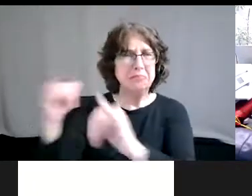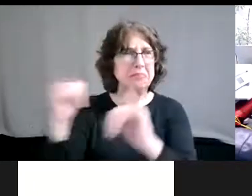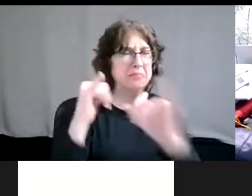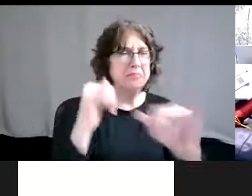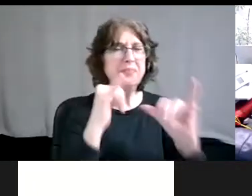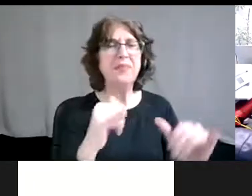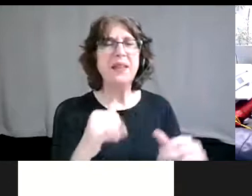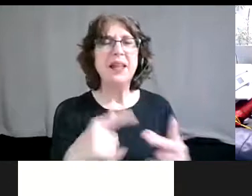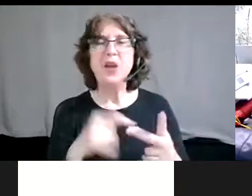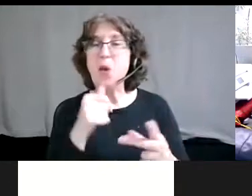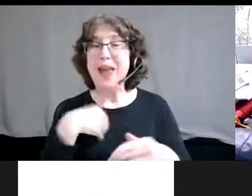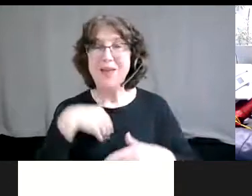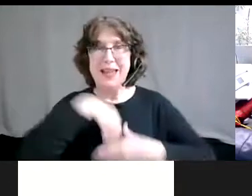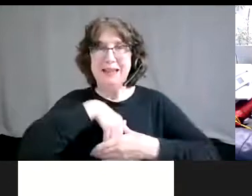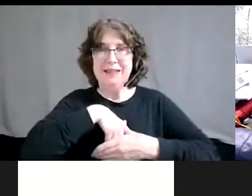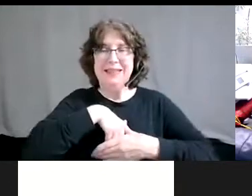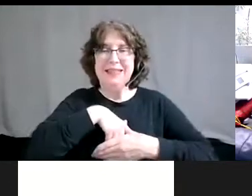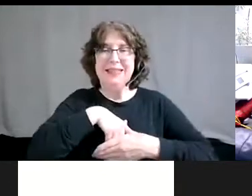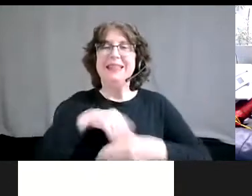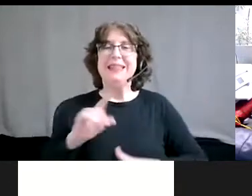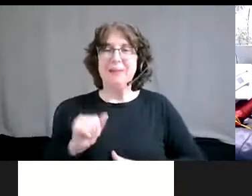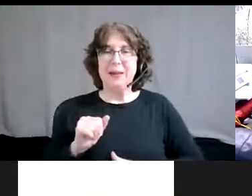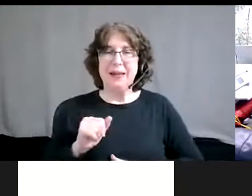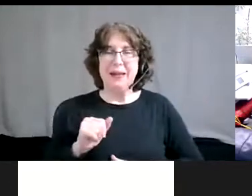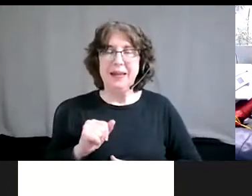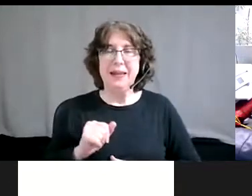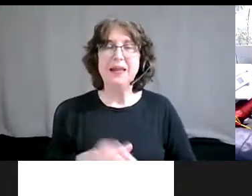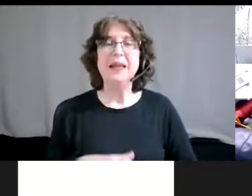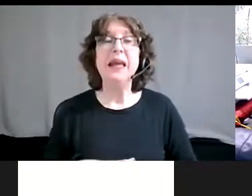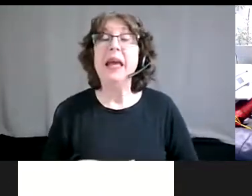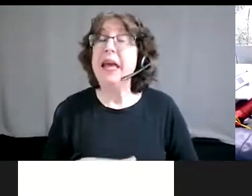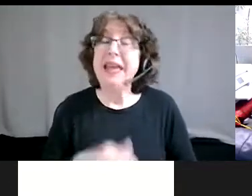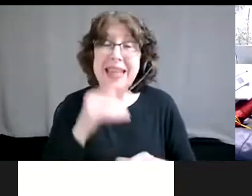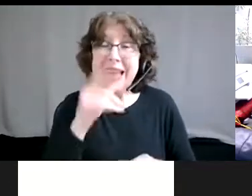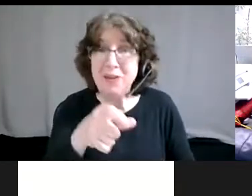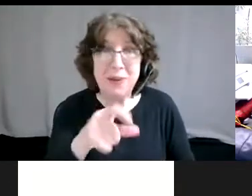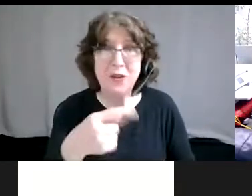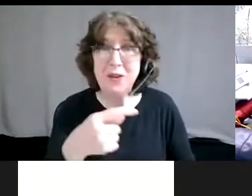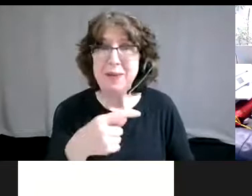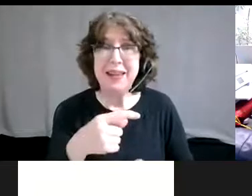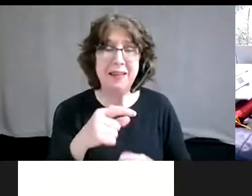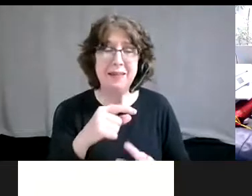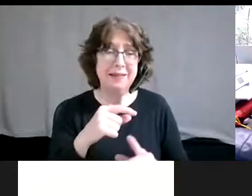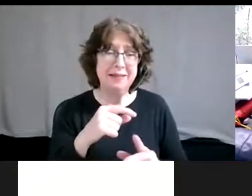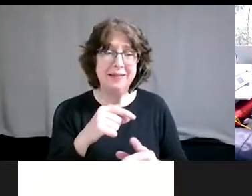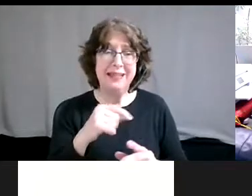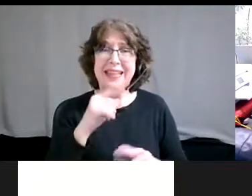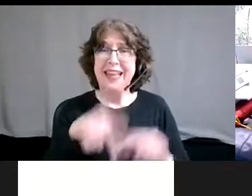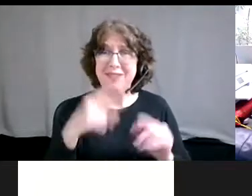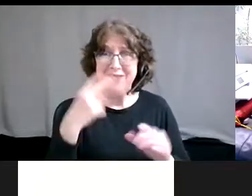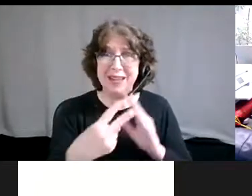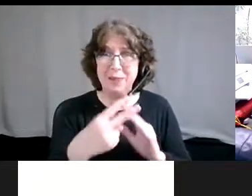the invisible disabilities that you do. It also doesn't have to be for invisible disabilities. A good example of masking or camouflaging,